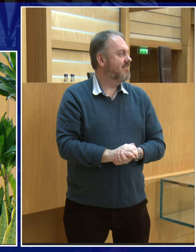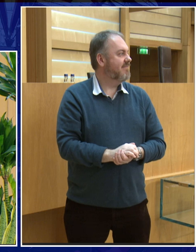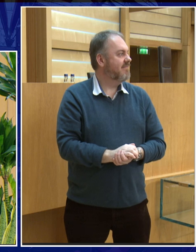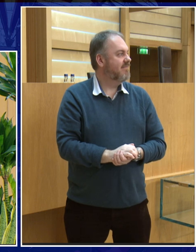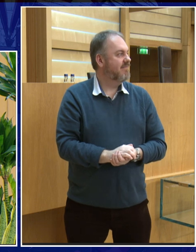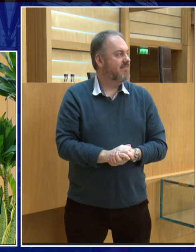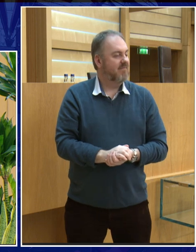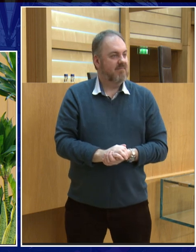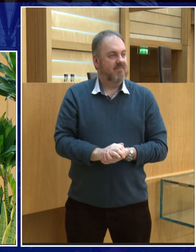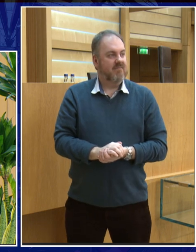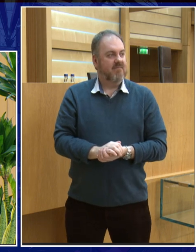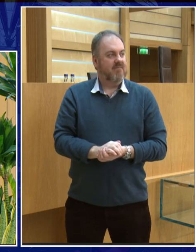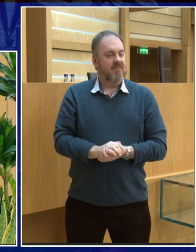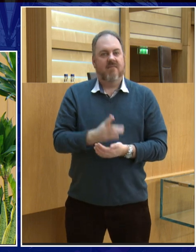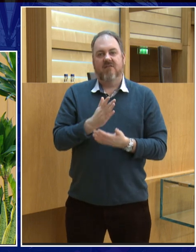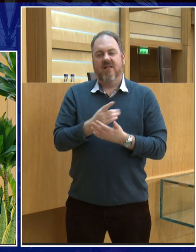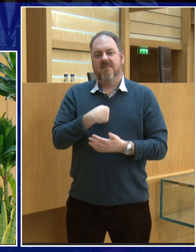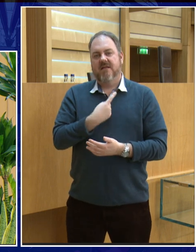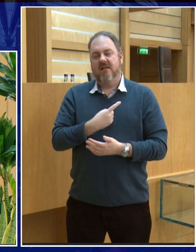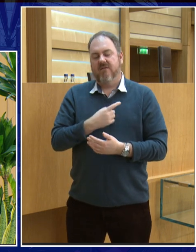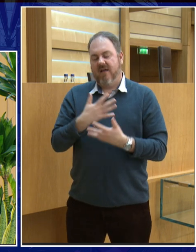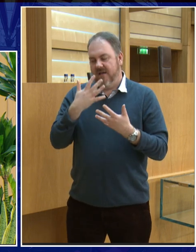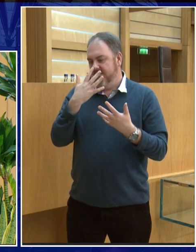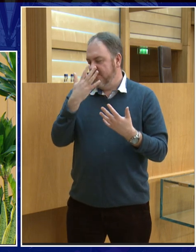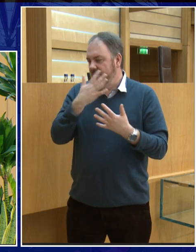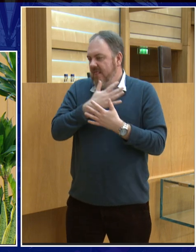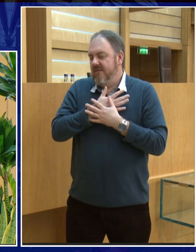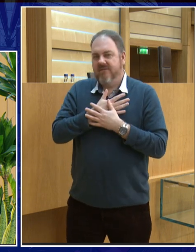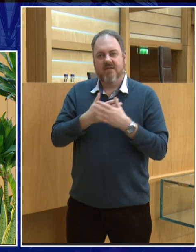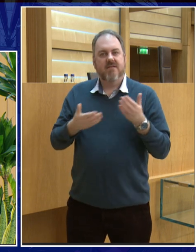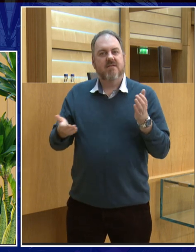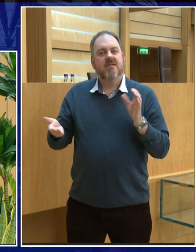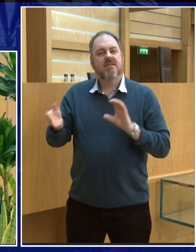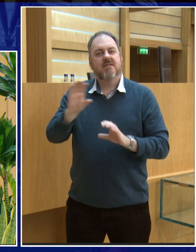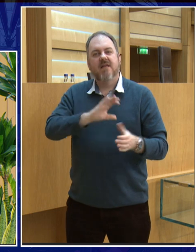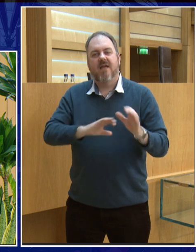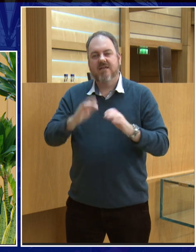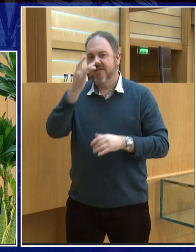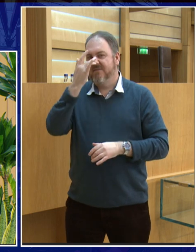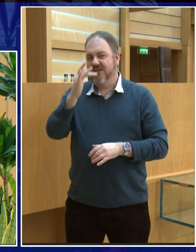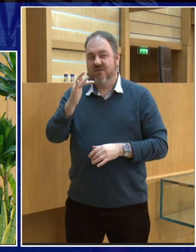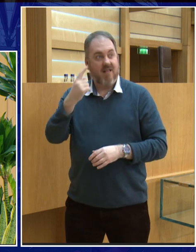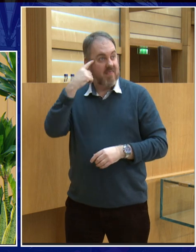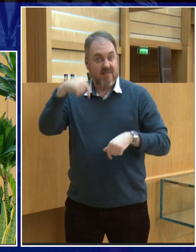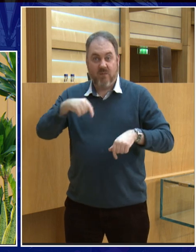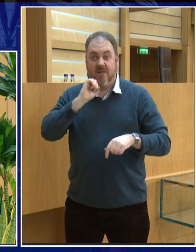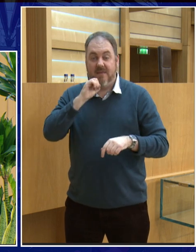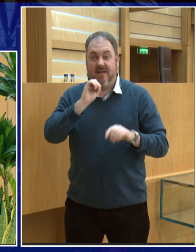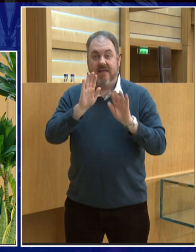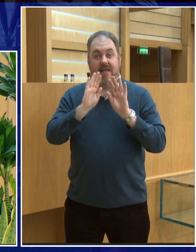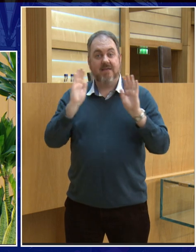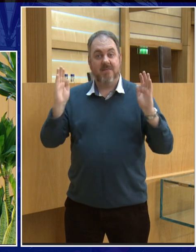one of the other interesting things is I love science fiction. I think there's a science fiction exhibition here so I might go and check that out later, but I love science fiction.